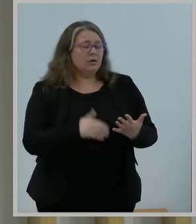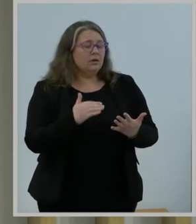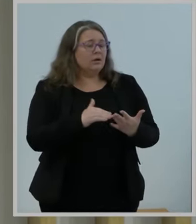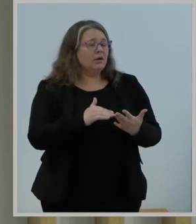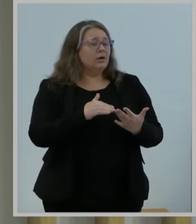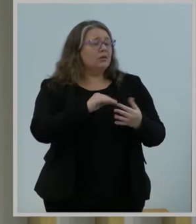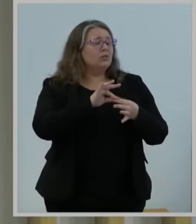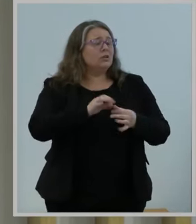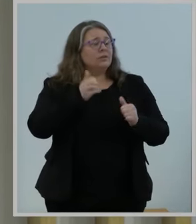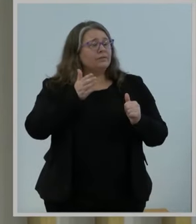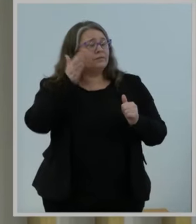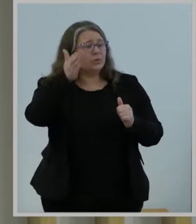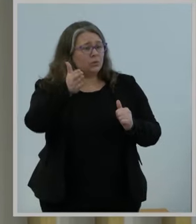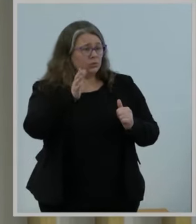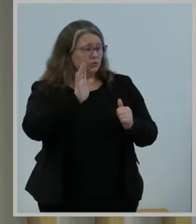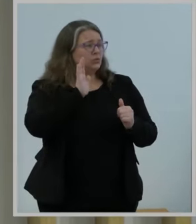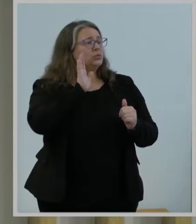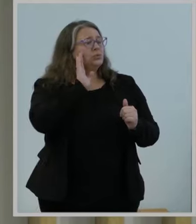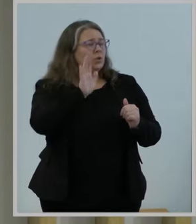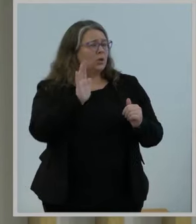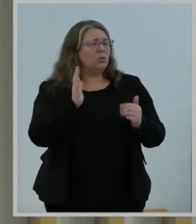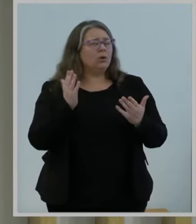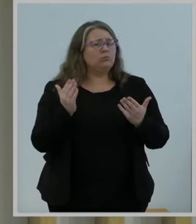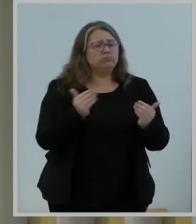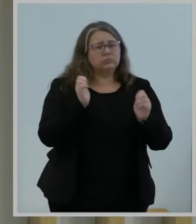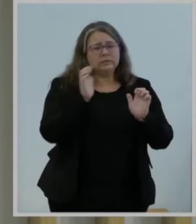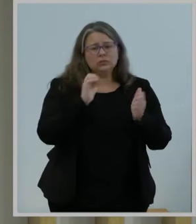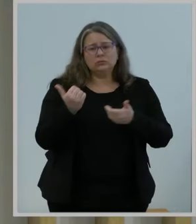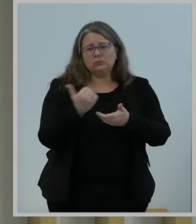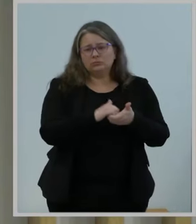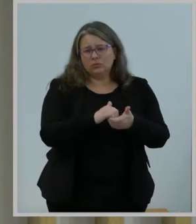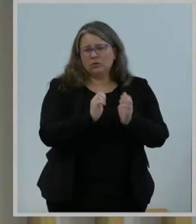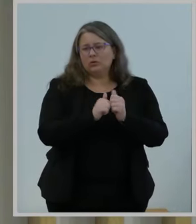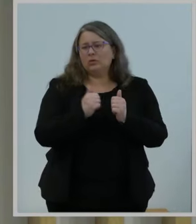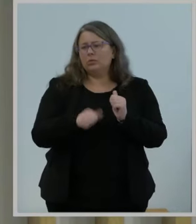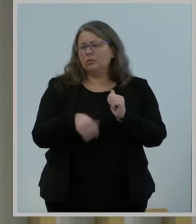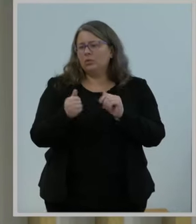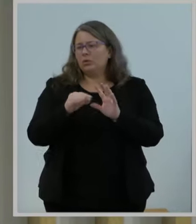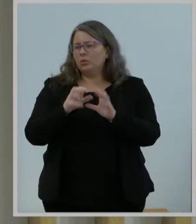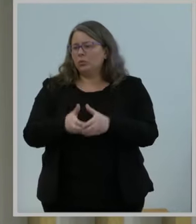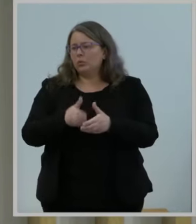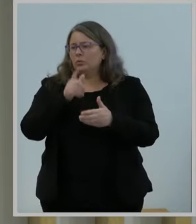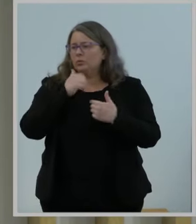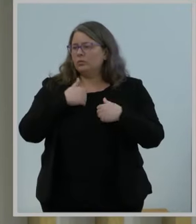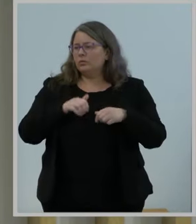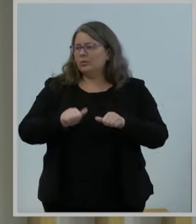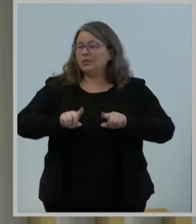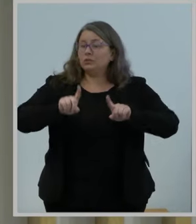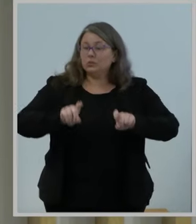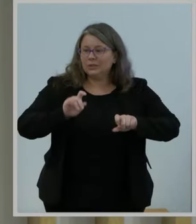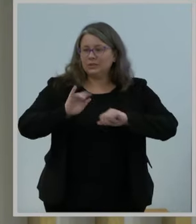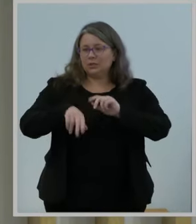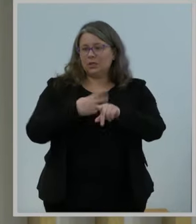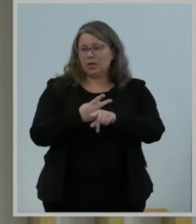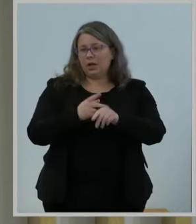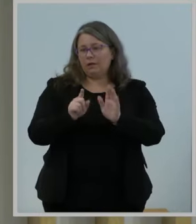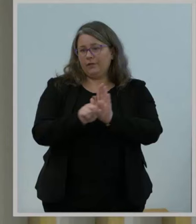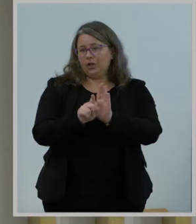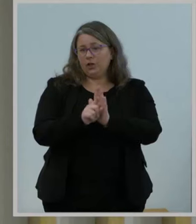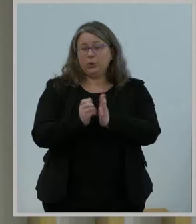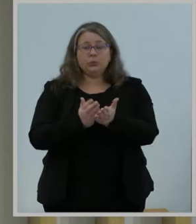to partner with entities that have the ability to test the delivery of these alerts through technologies like new satellite systems.